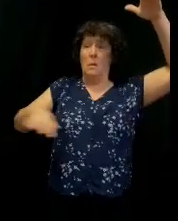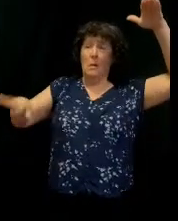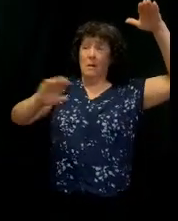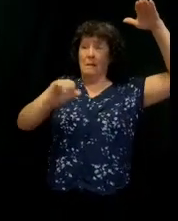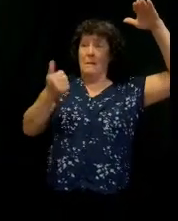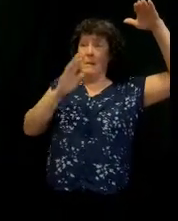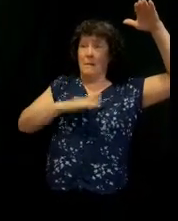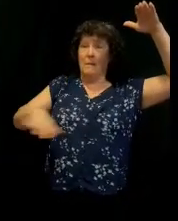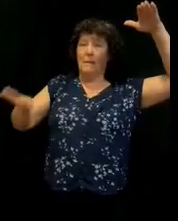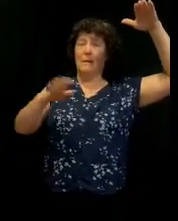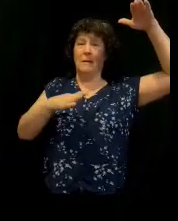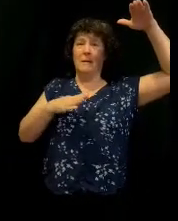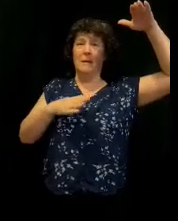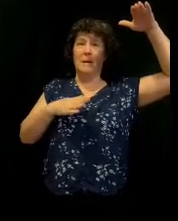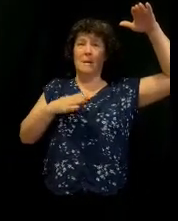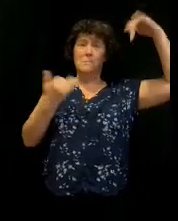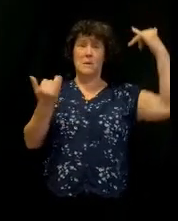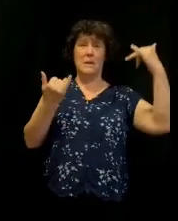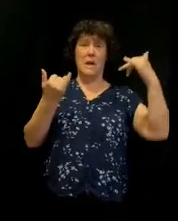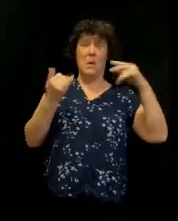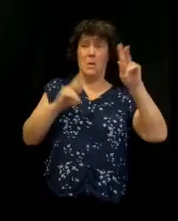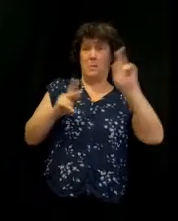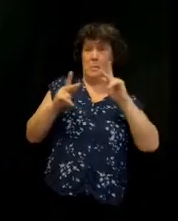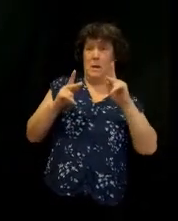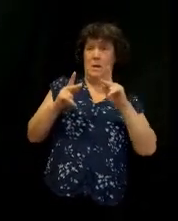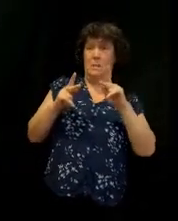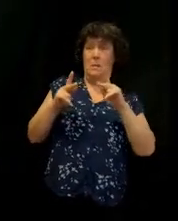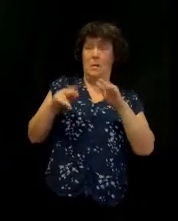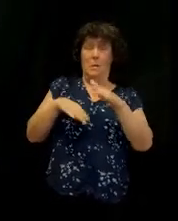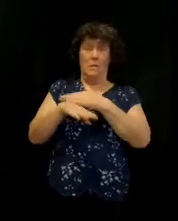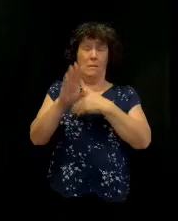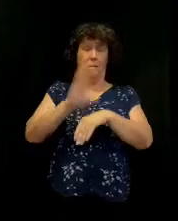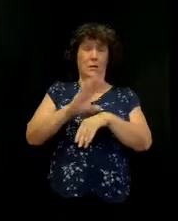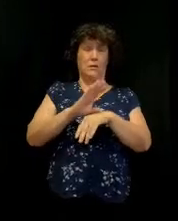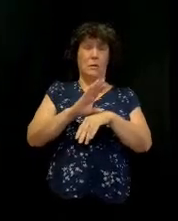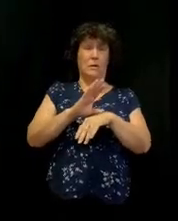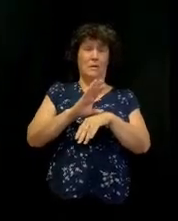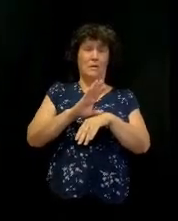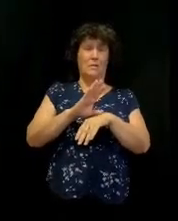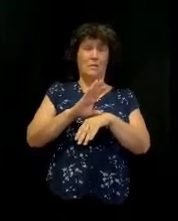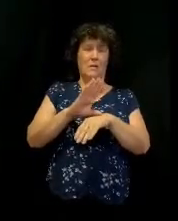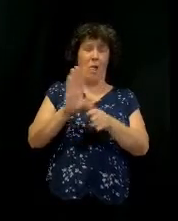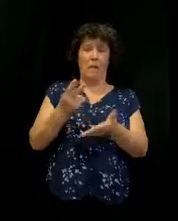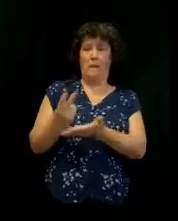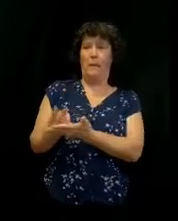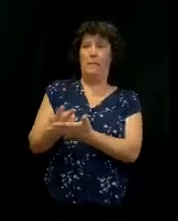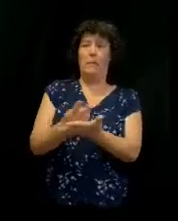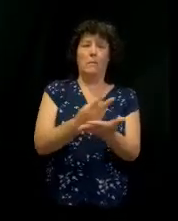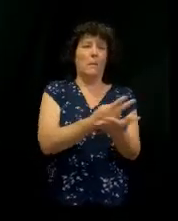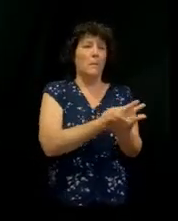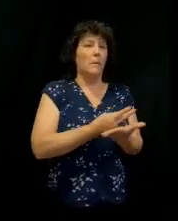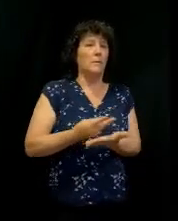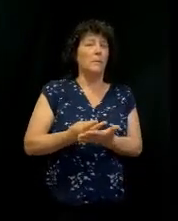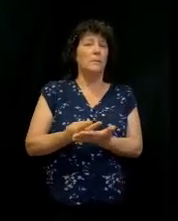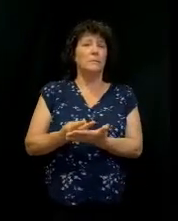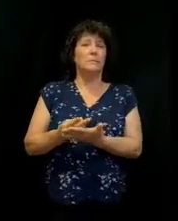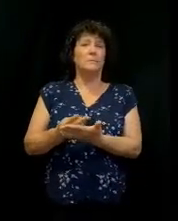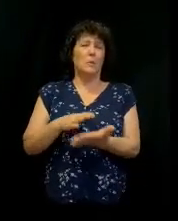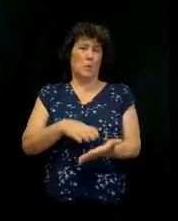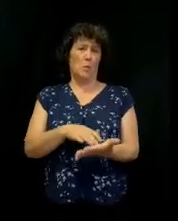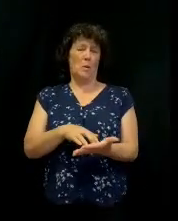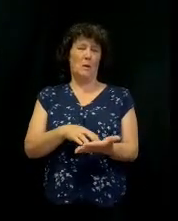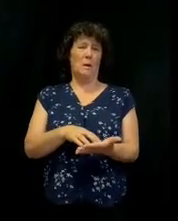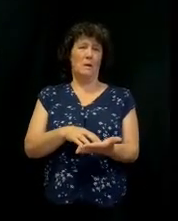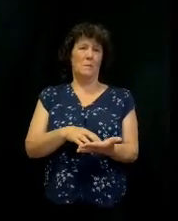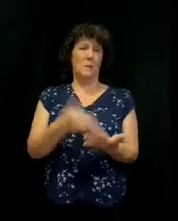there's a bunch of paralytics that are laying on mats, and their job and my job is to get people to Jesus. But